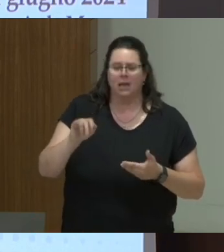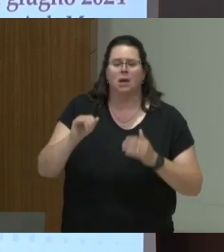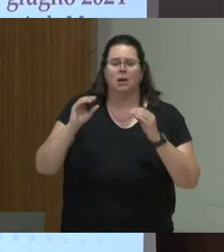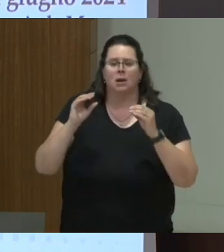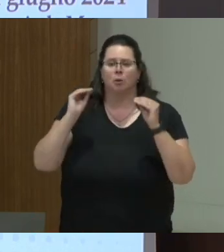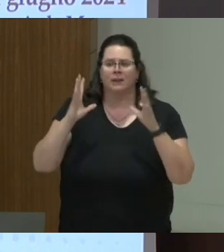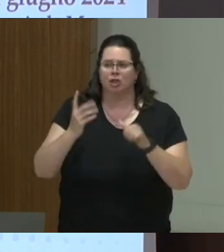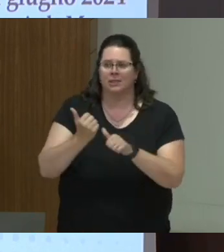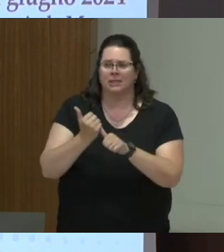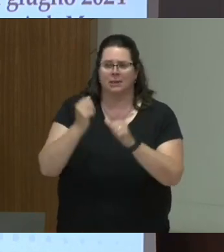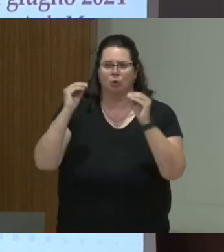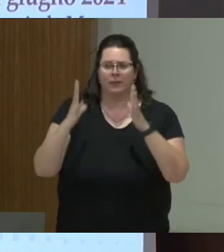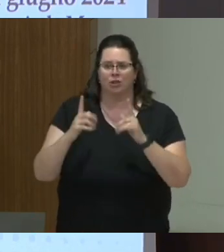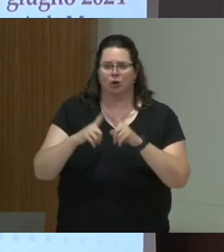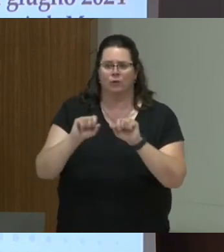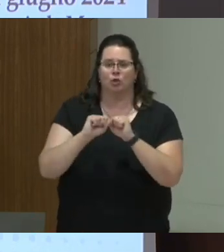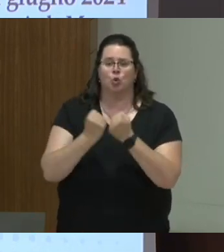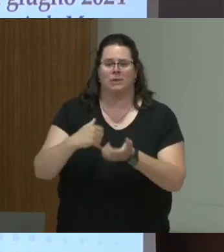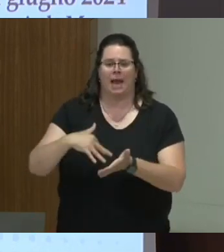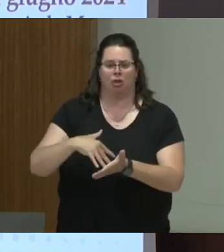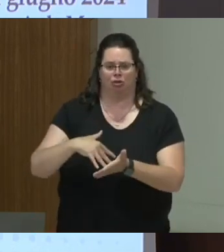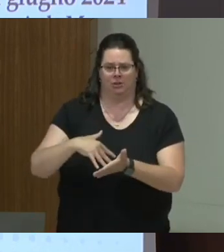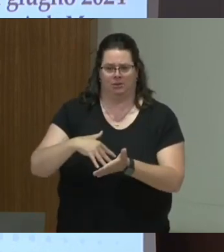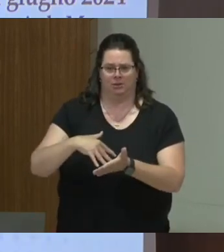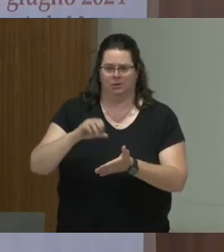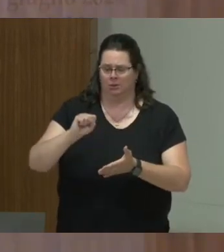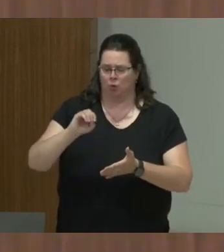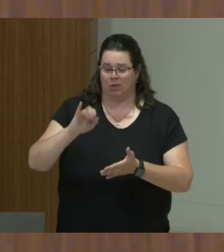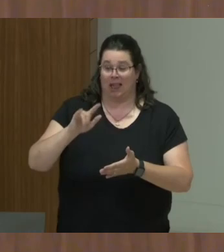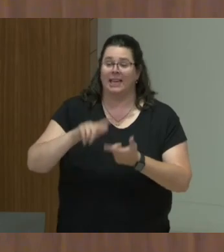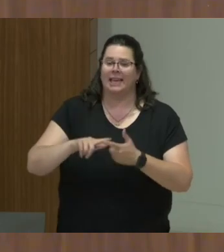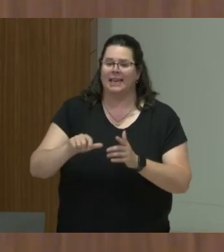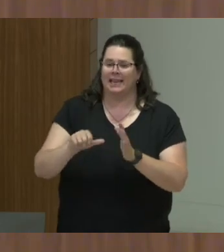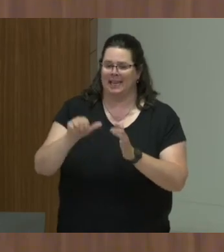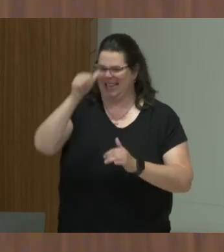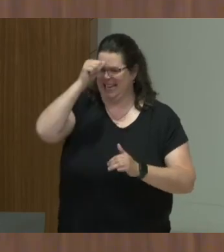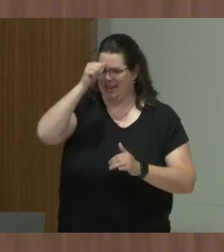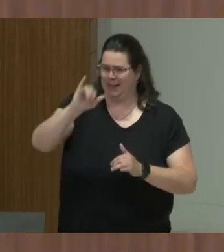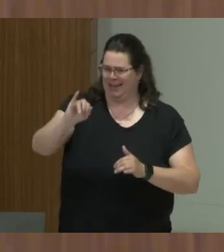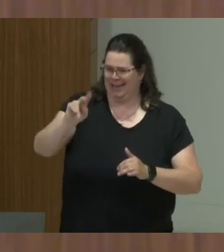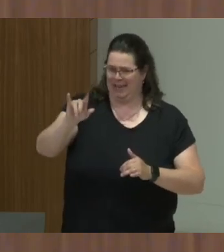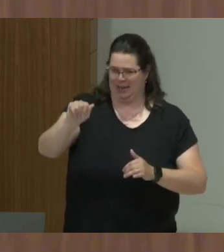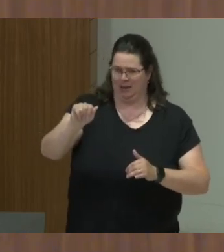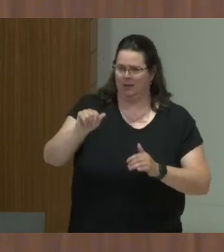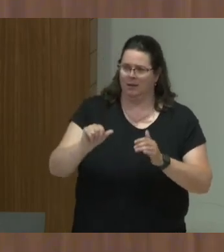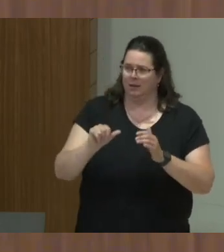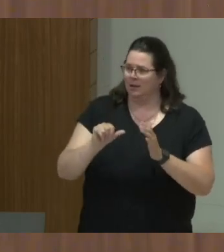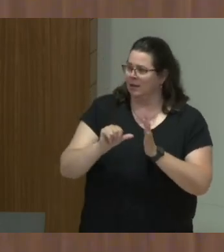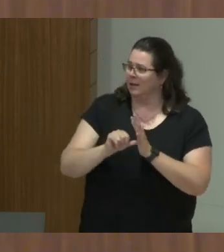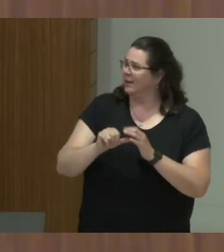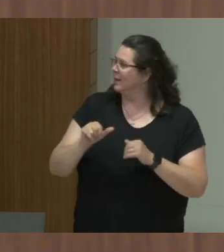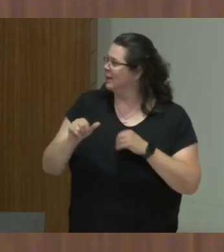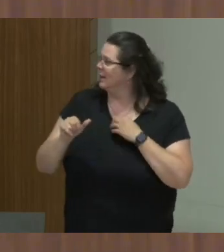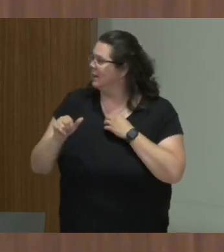Professor of Sociology at the Institute of Development Studies in Kolkata, India, and she presents a